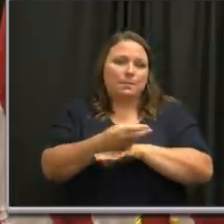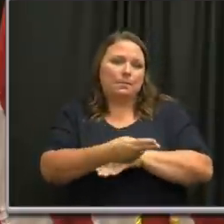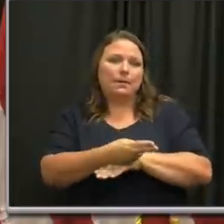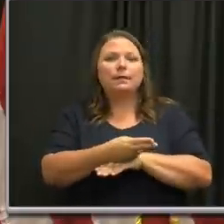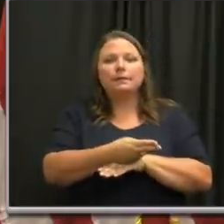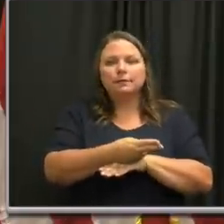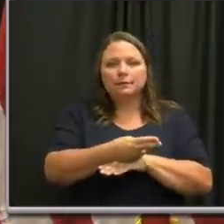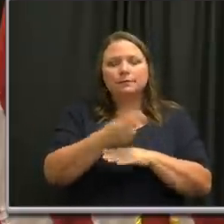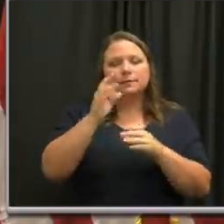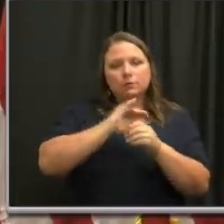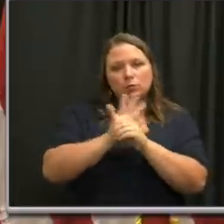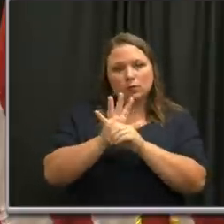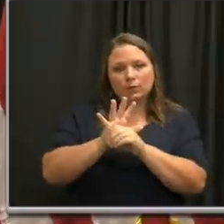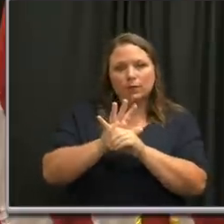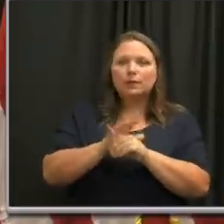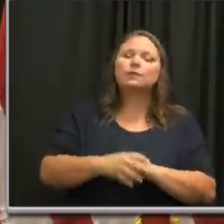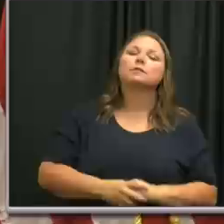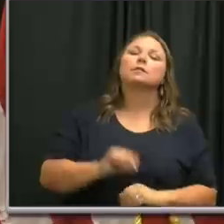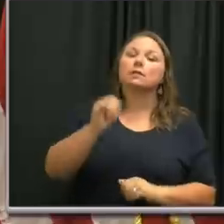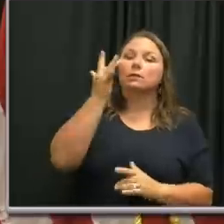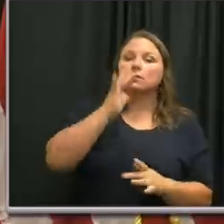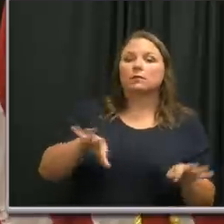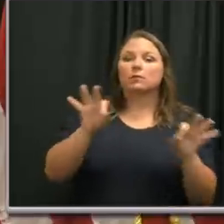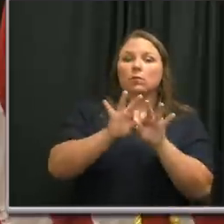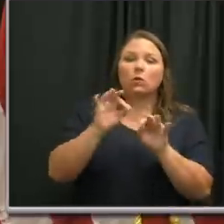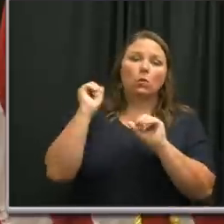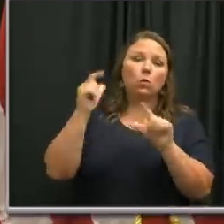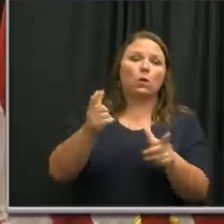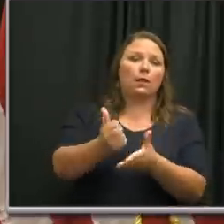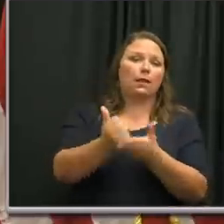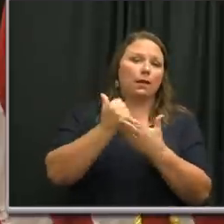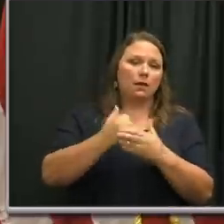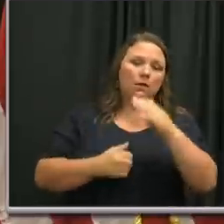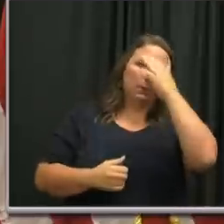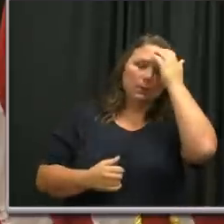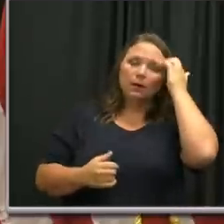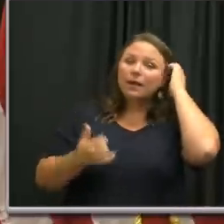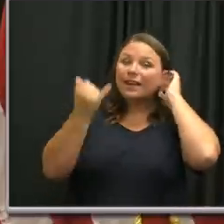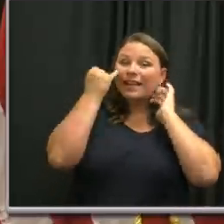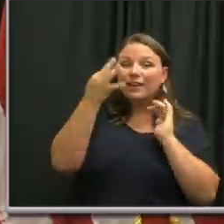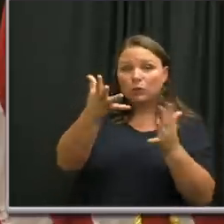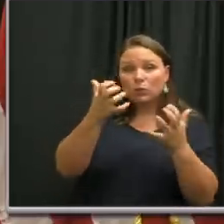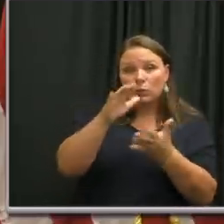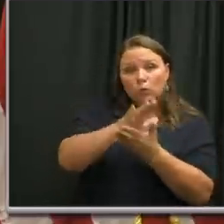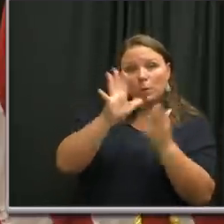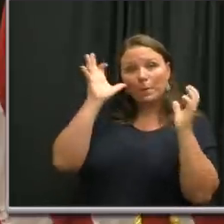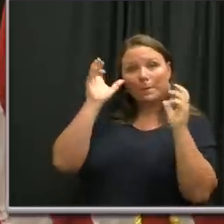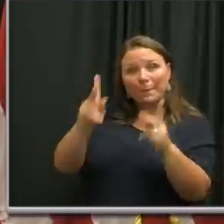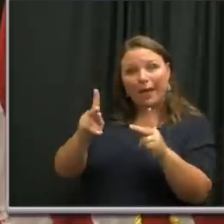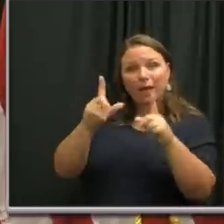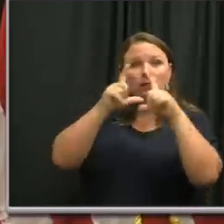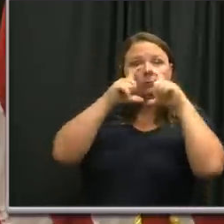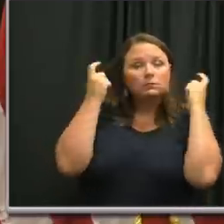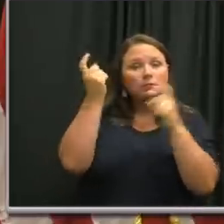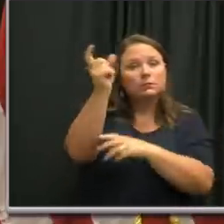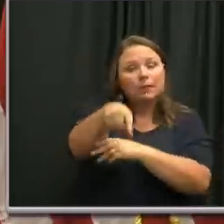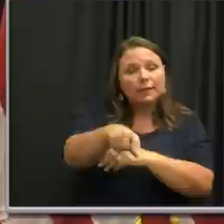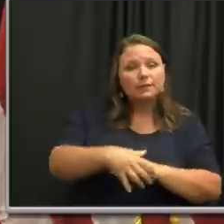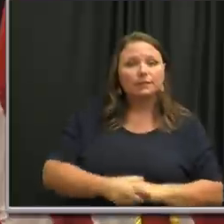we would be. That's why we need everybody to help us. If we want to get schools back, wear your mask.